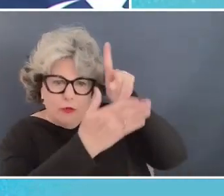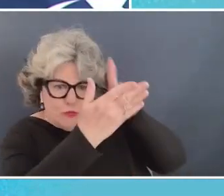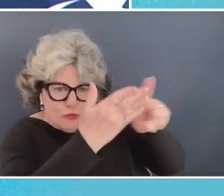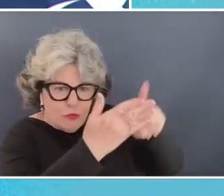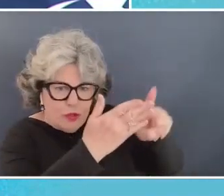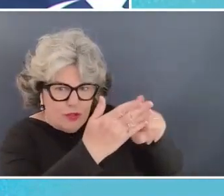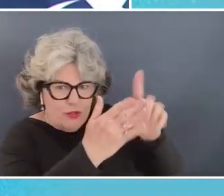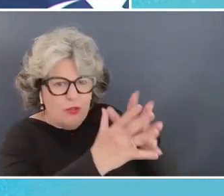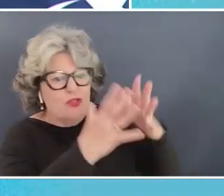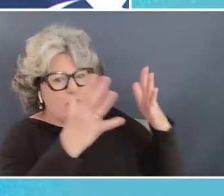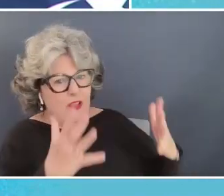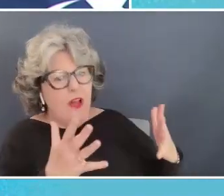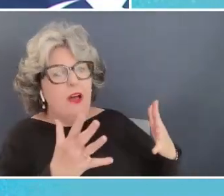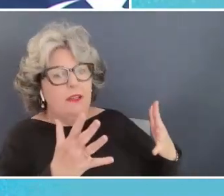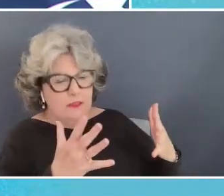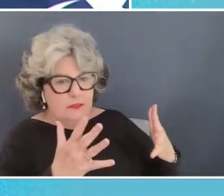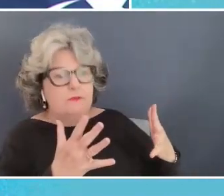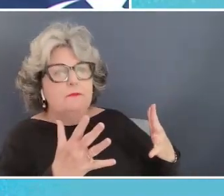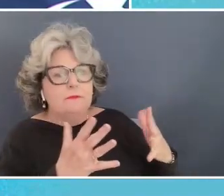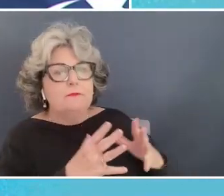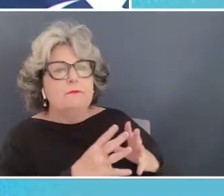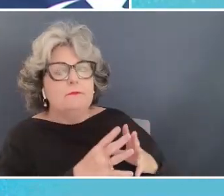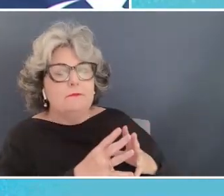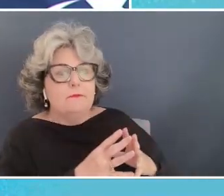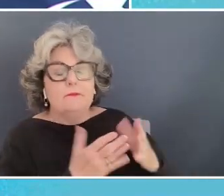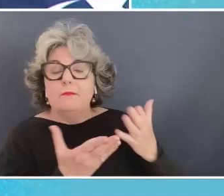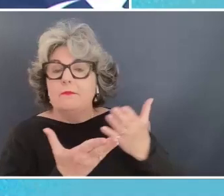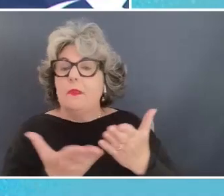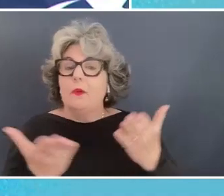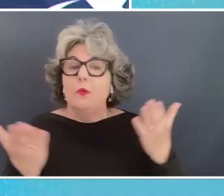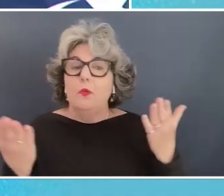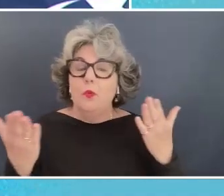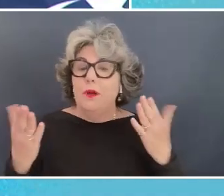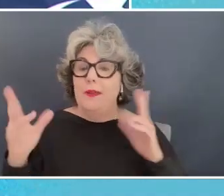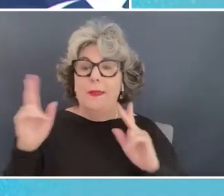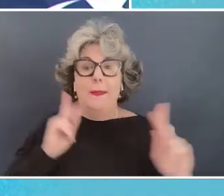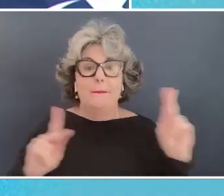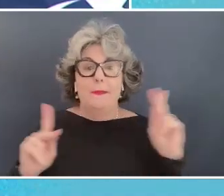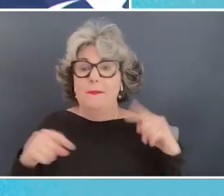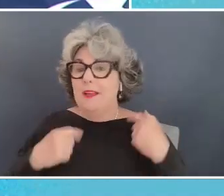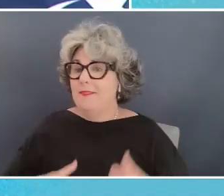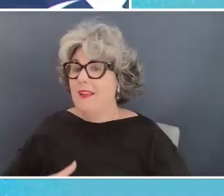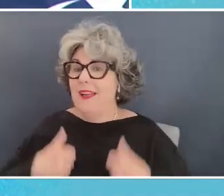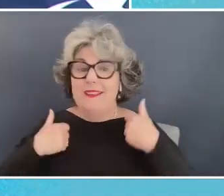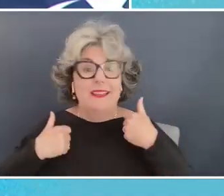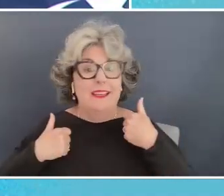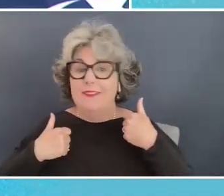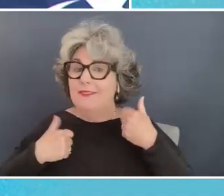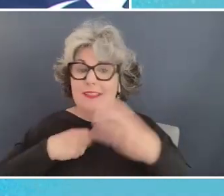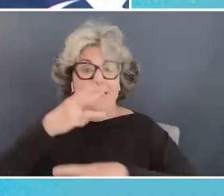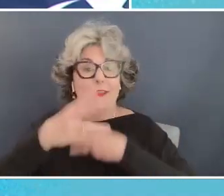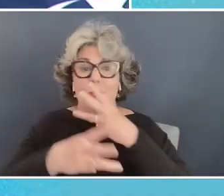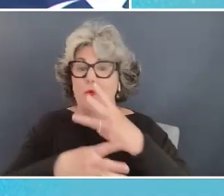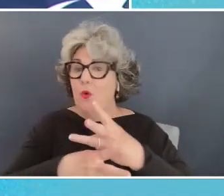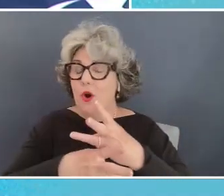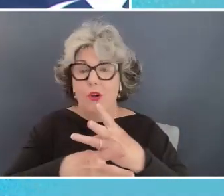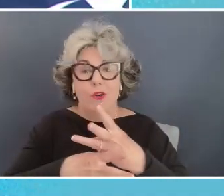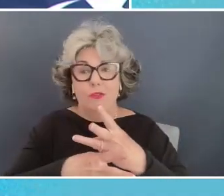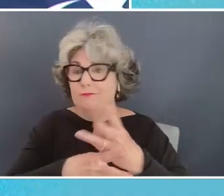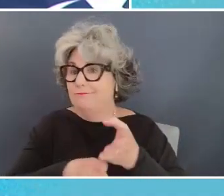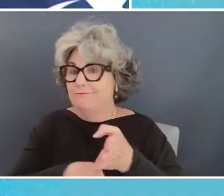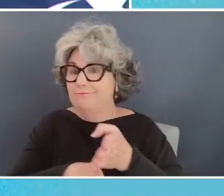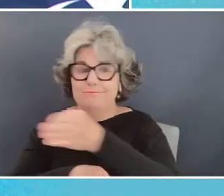we we humans have not lived in a world before uh with this